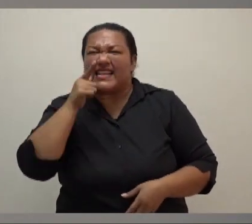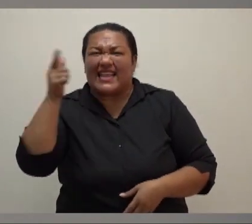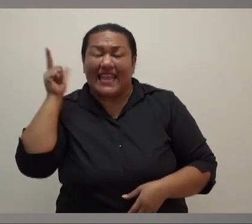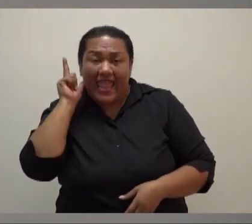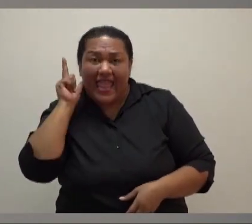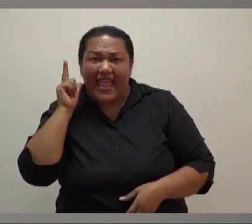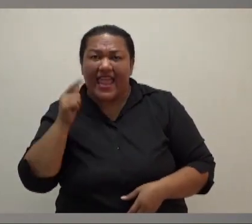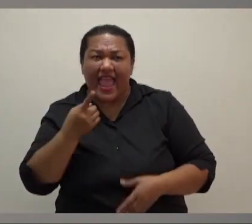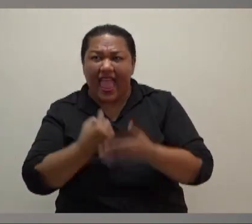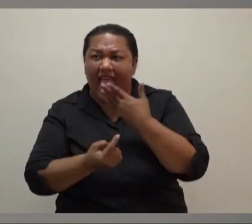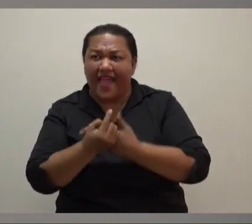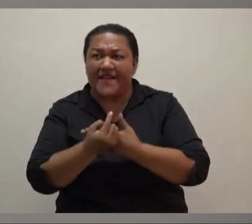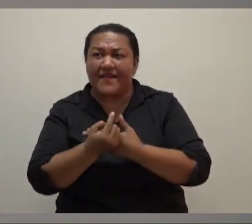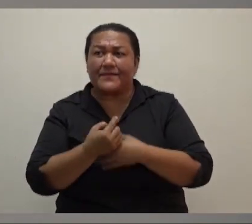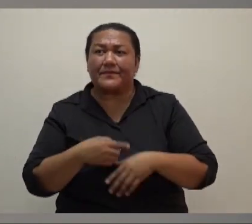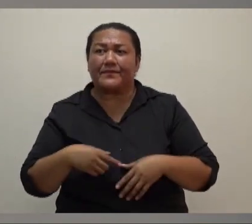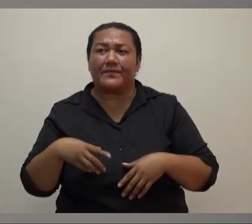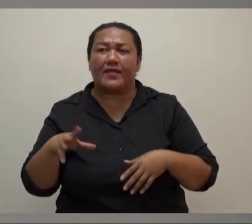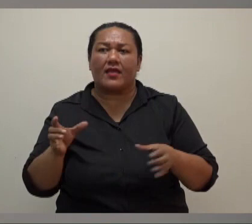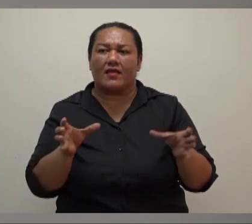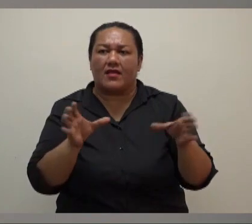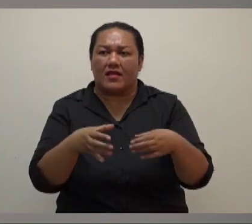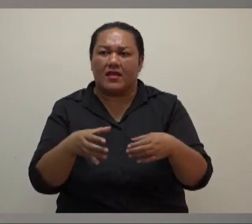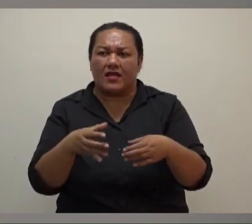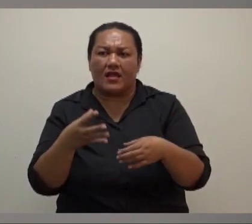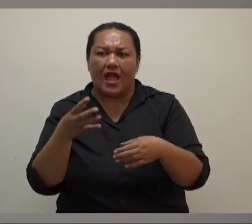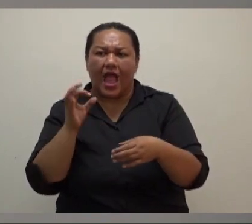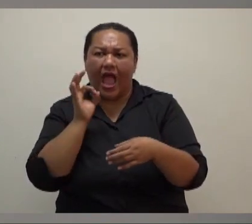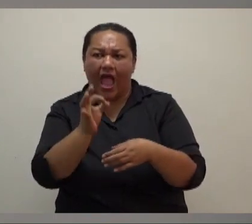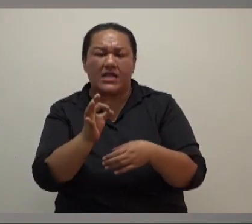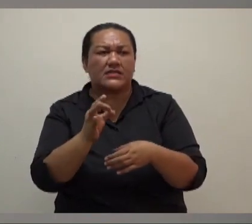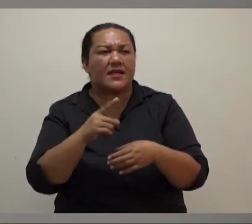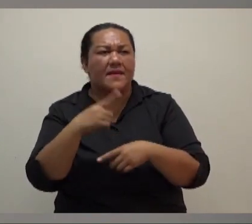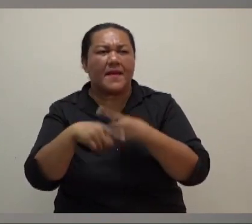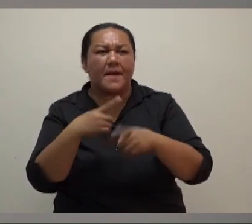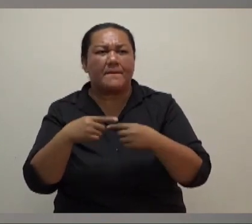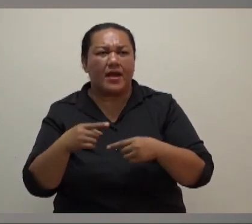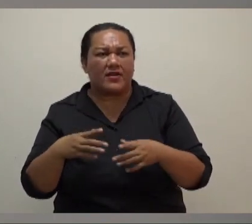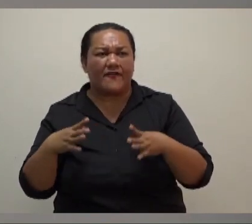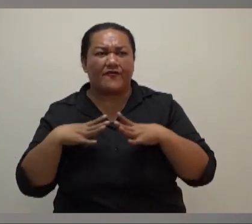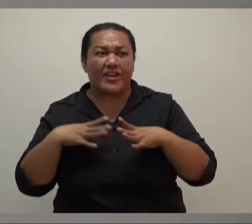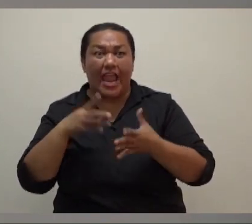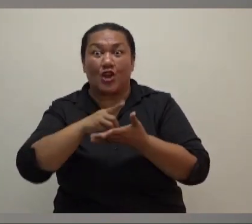when the party leader was asked about education. He said the free education was